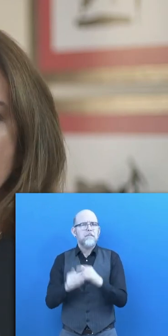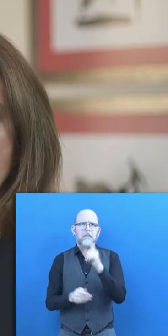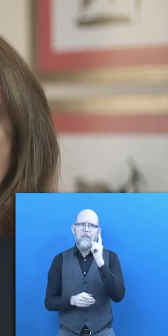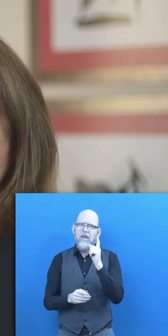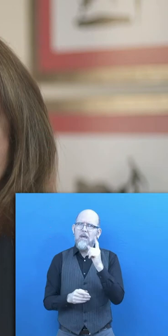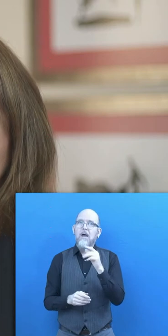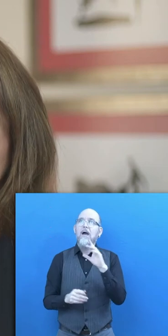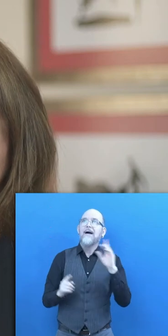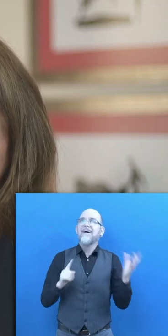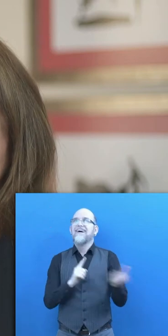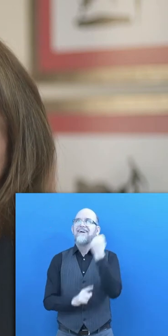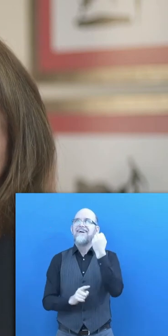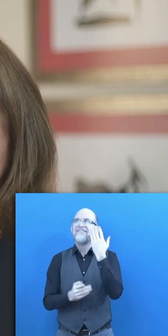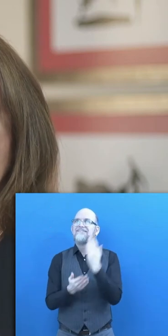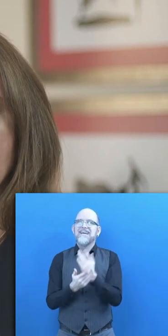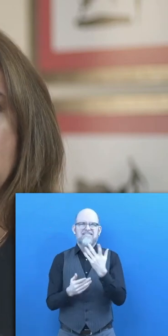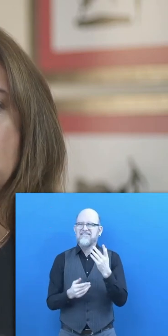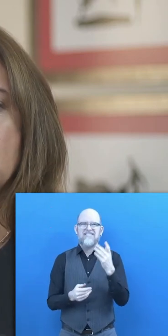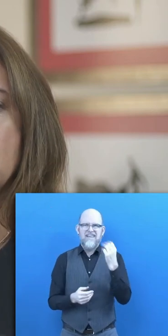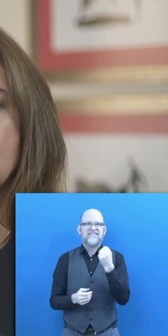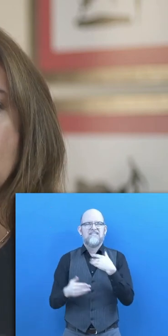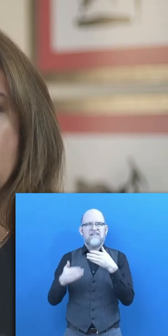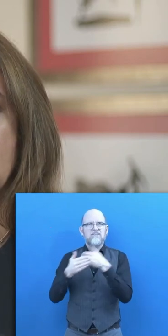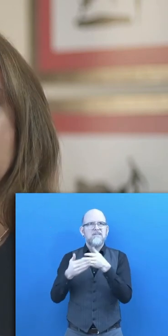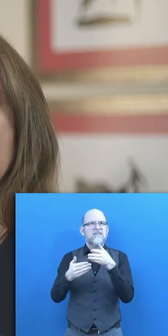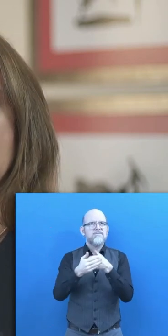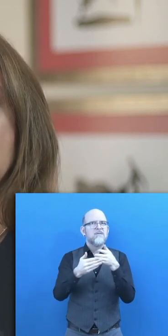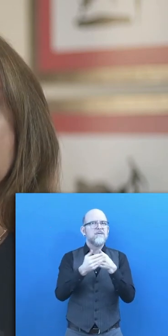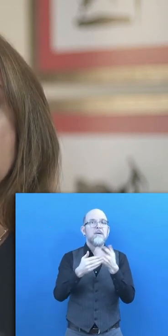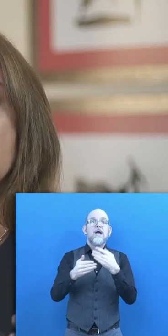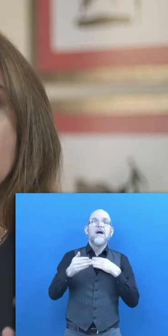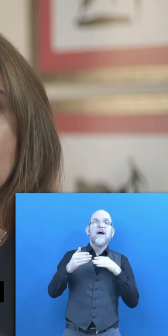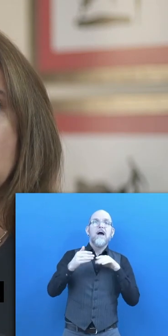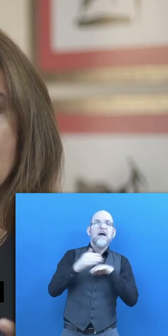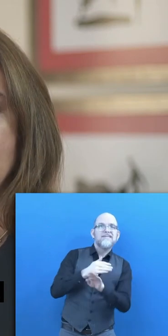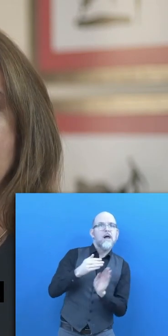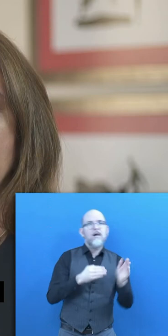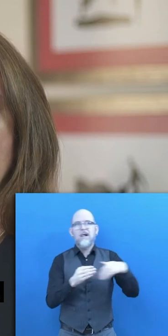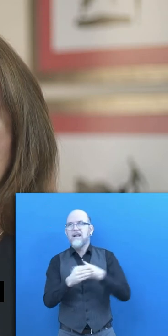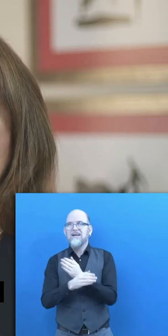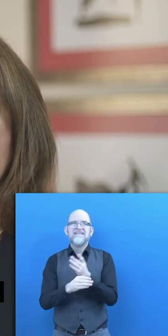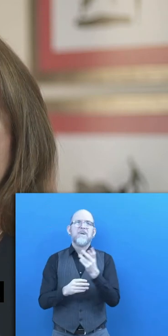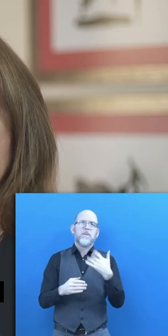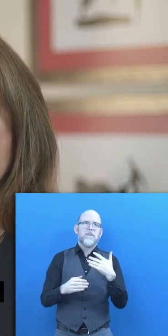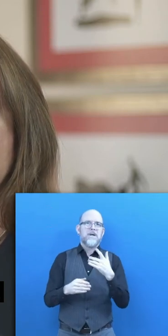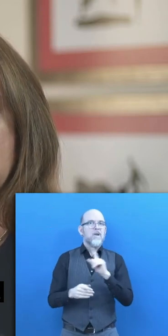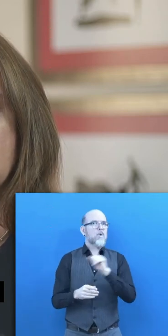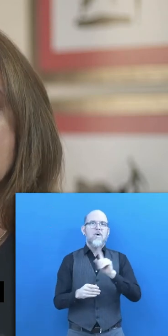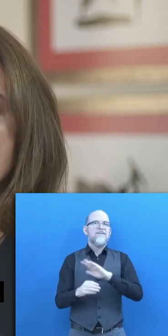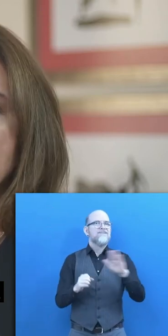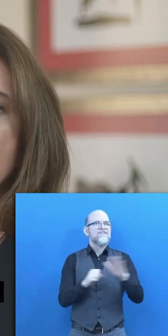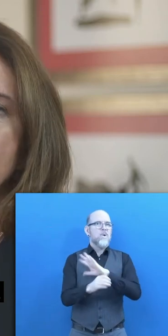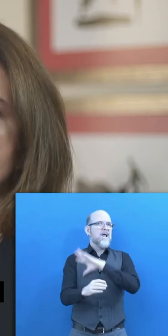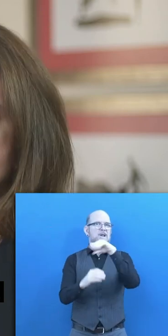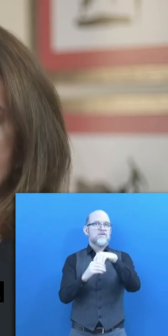cannot deny the many barriers that we still need to overcome to achieve the full inclusion of people with disabilities